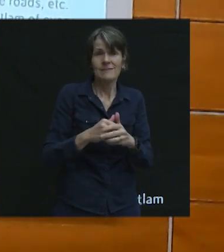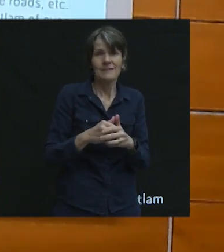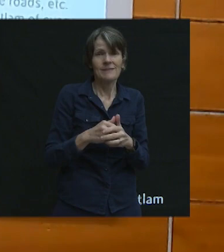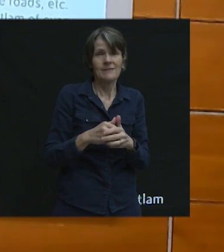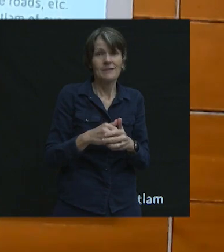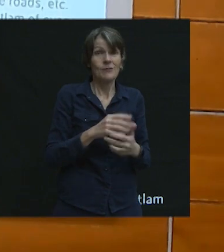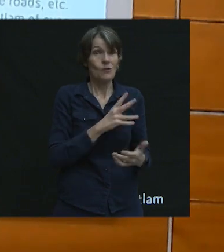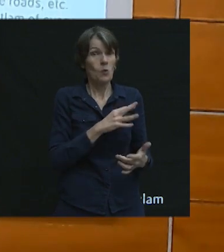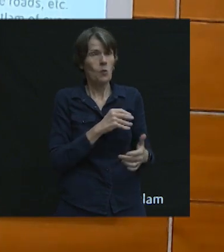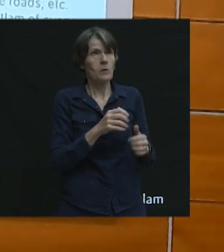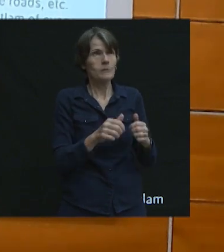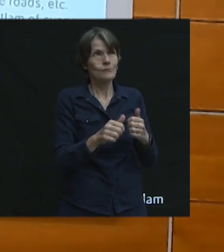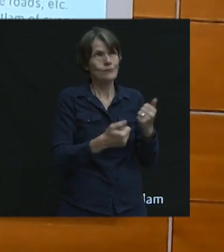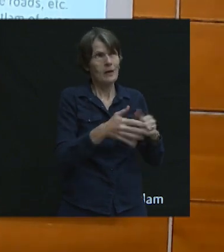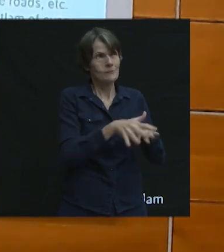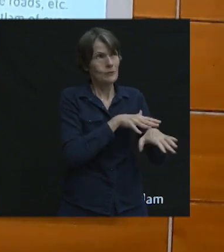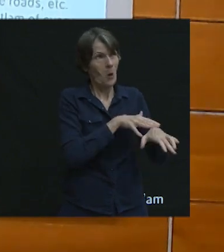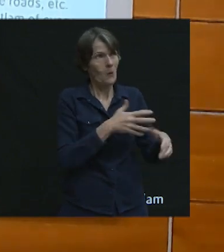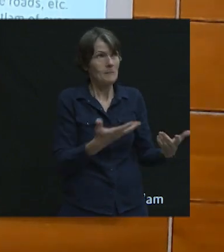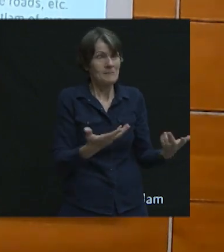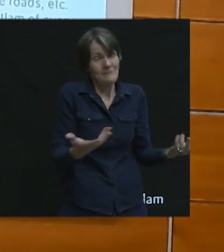cool to drive slow. I like this one.